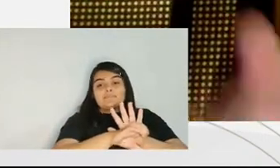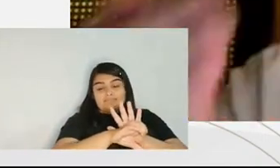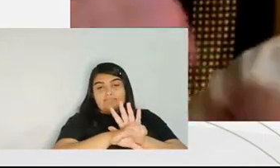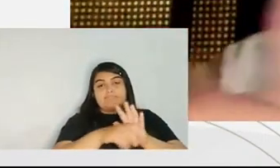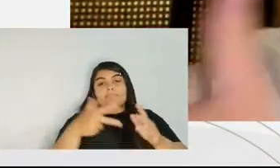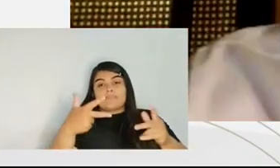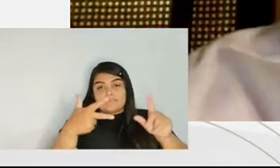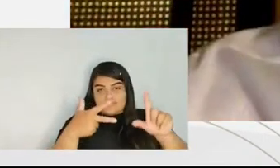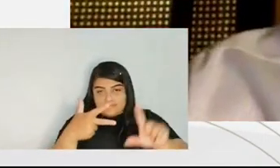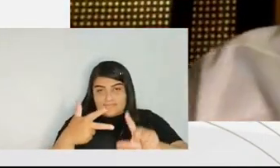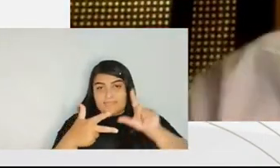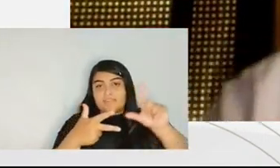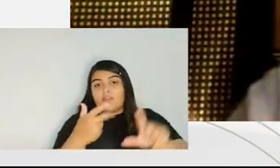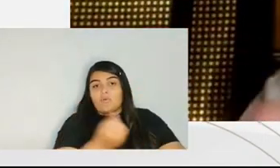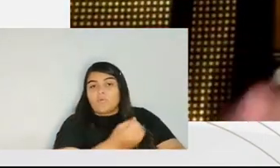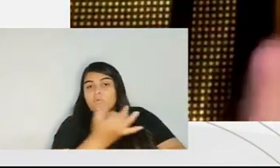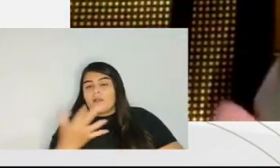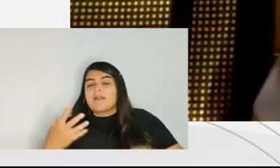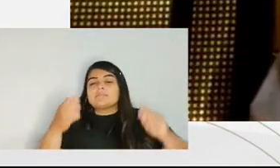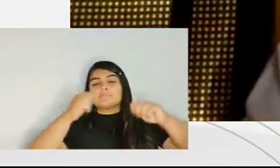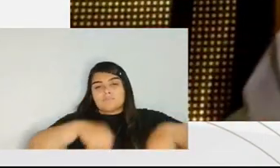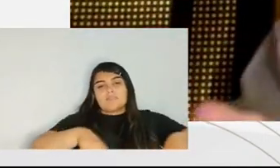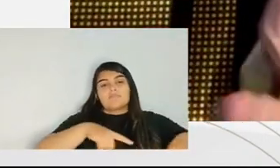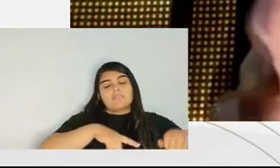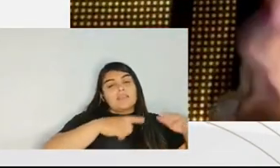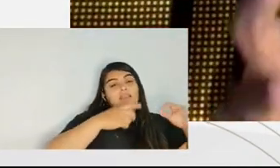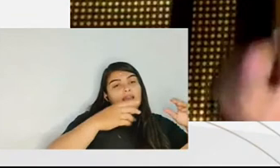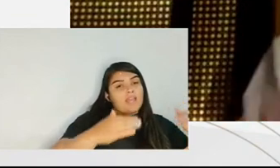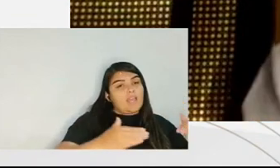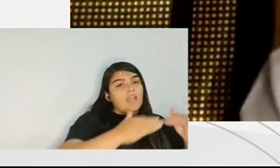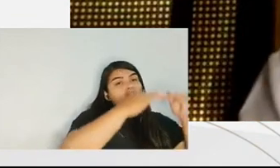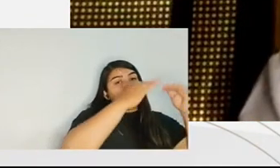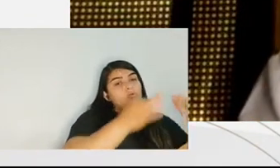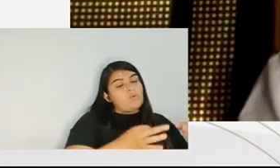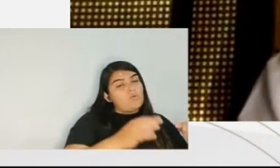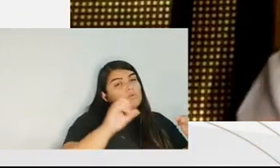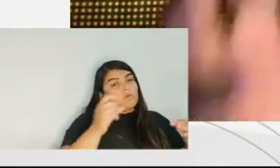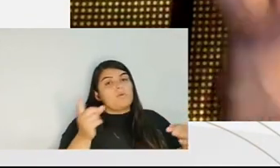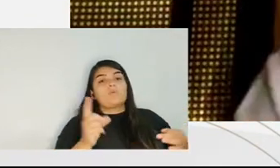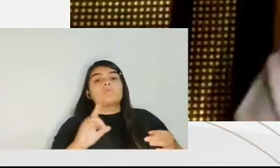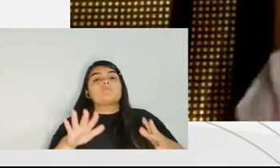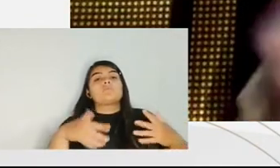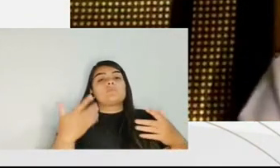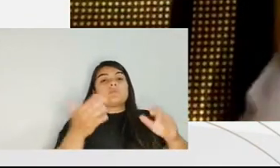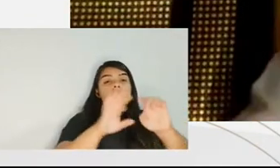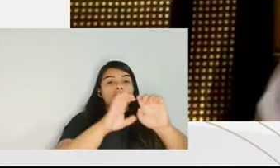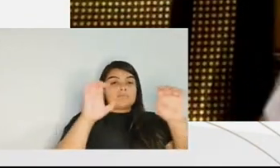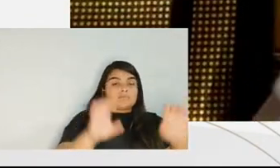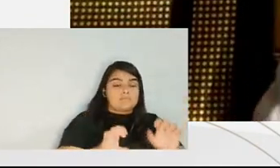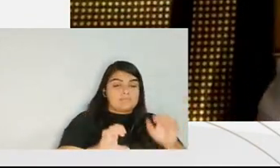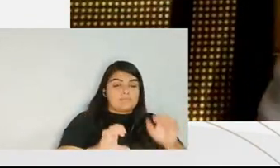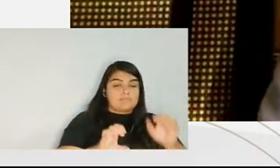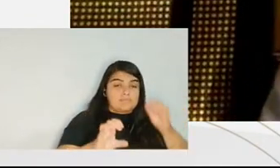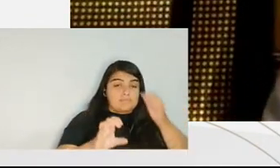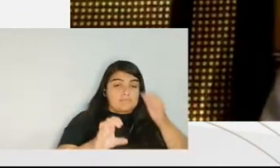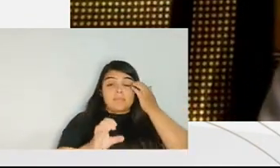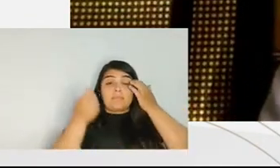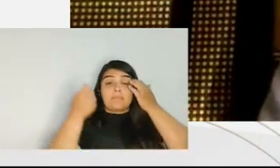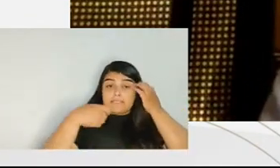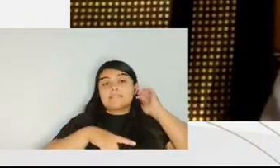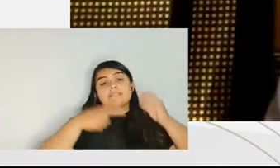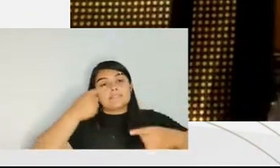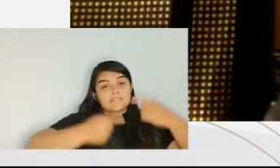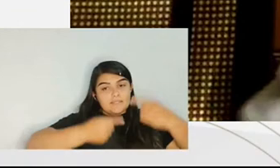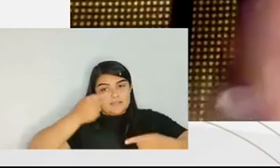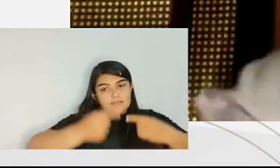accept and which agreements should be accepted and the structure of the agreement